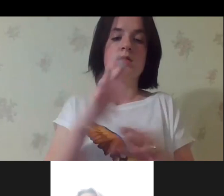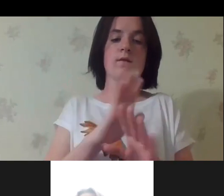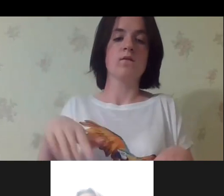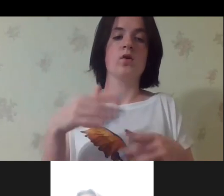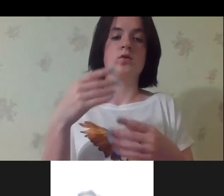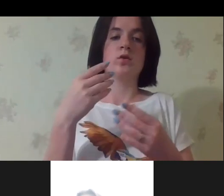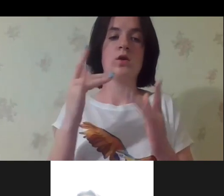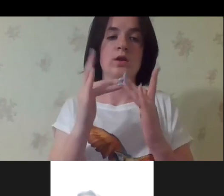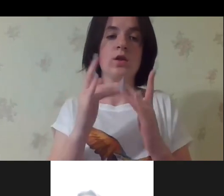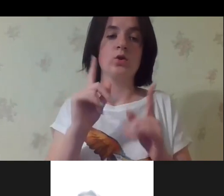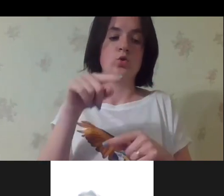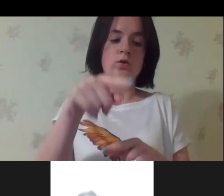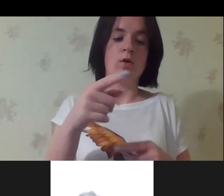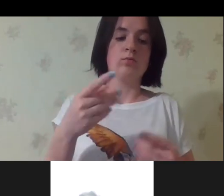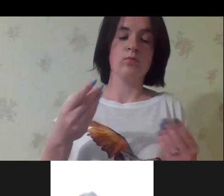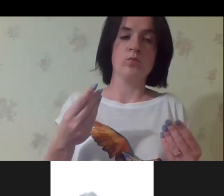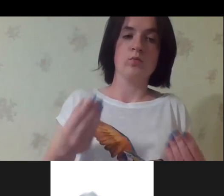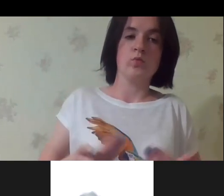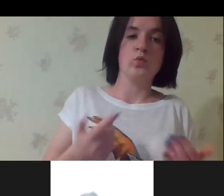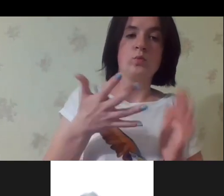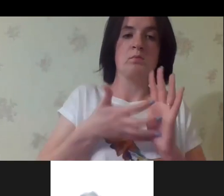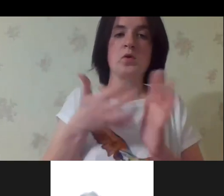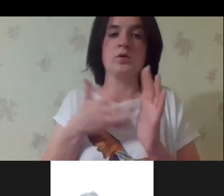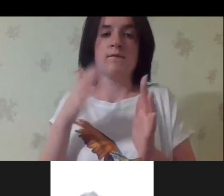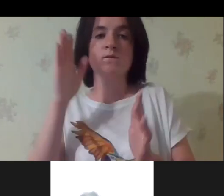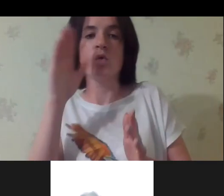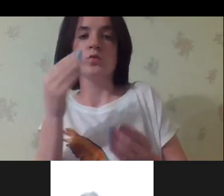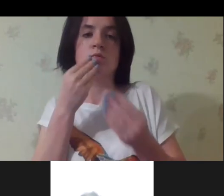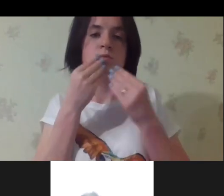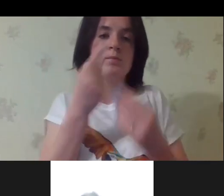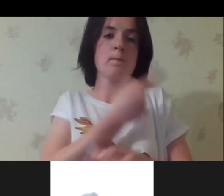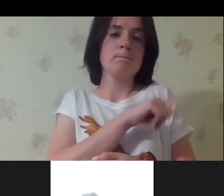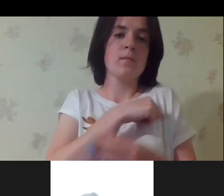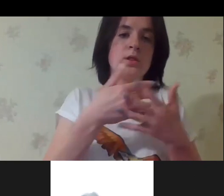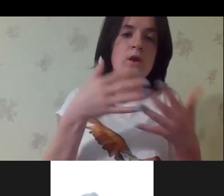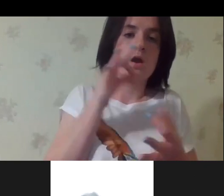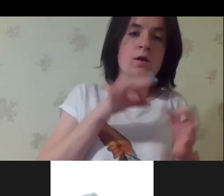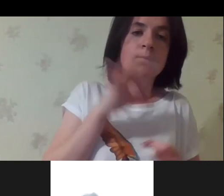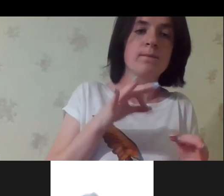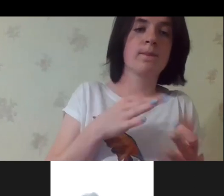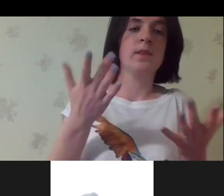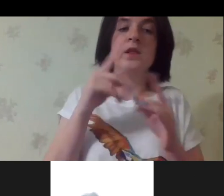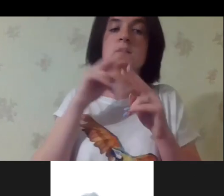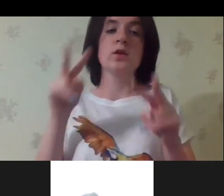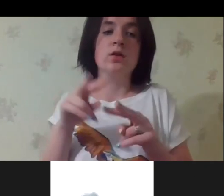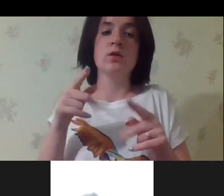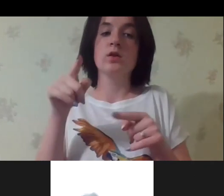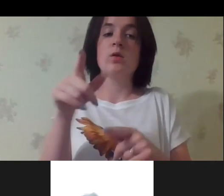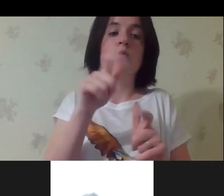new system of social services. This is what I mean by the split. We are sitting in the split. Because, of course,